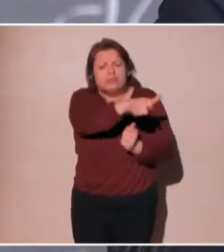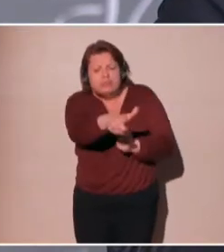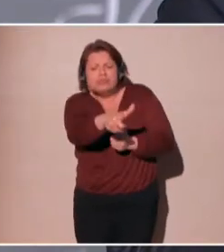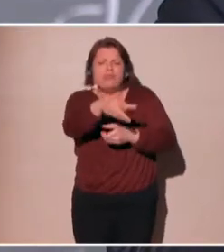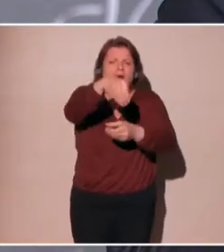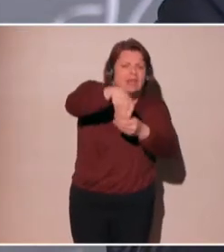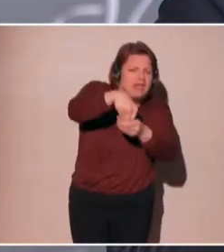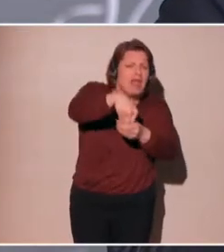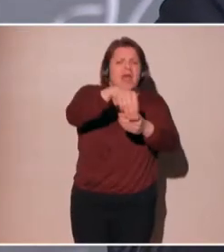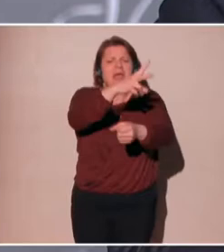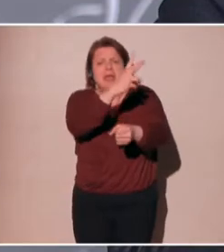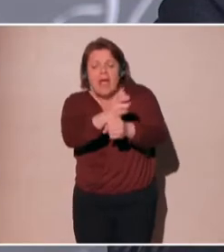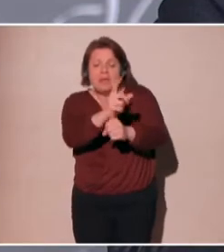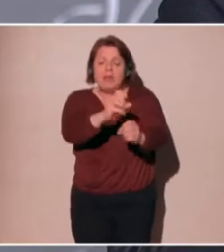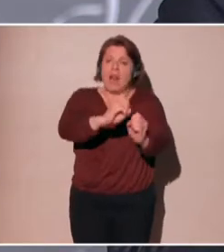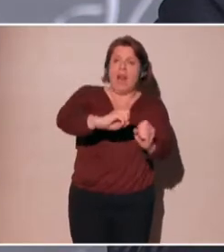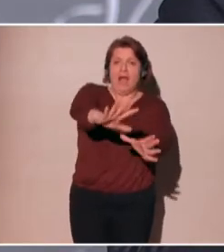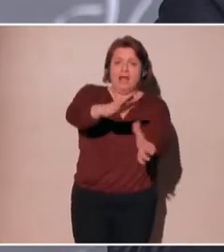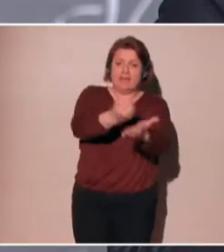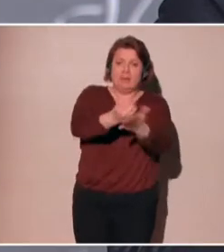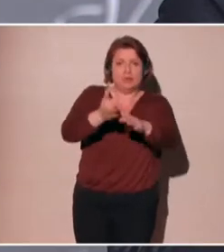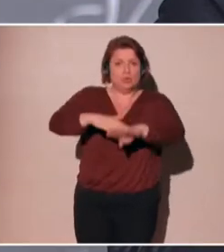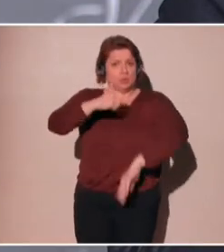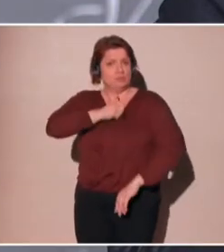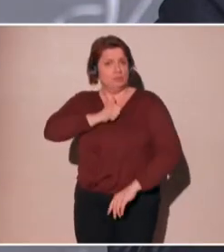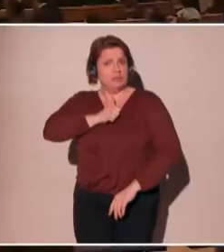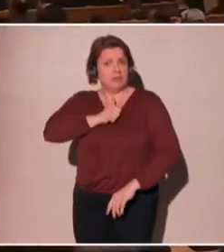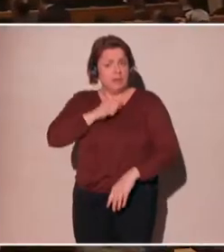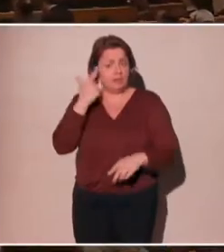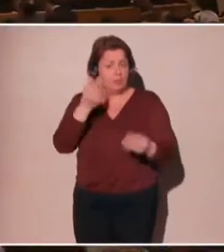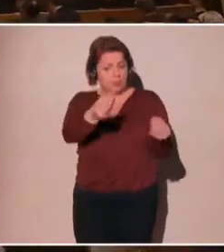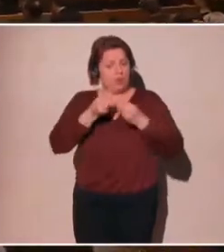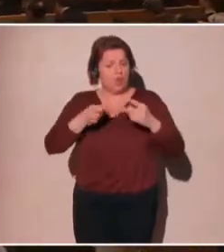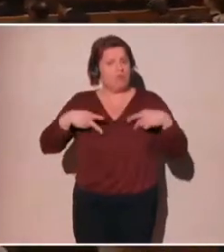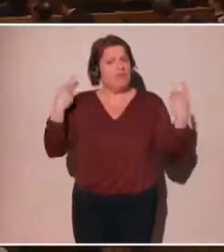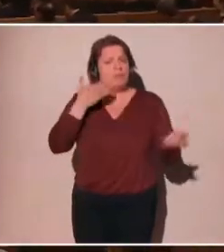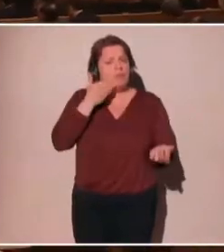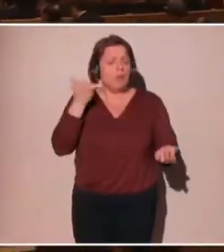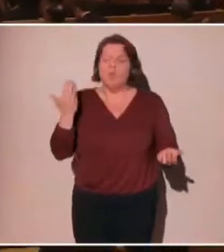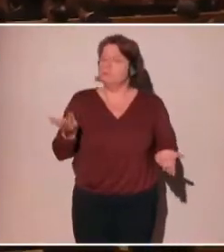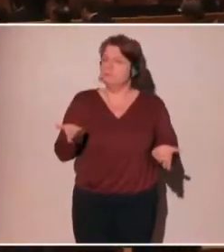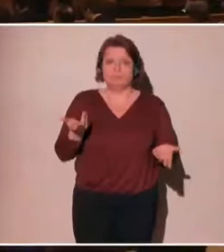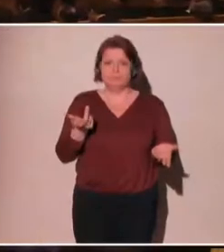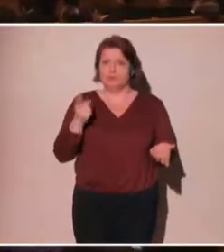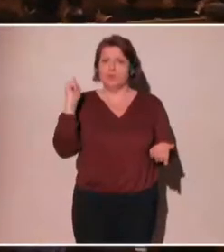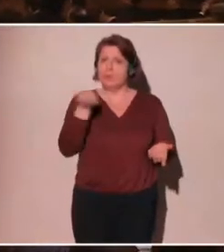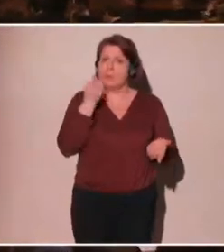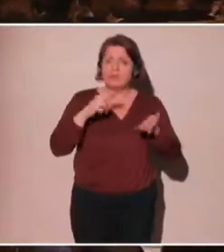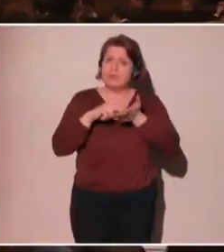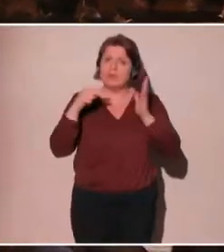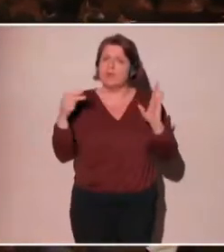But that's not really how or why the technology works. You saw many great examples